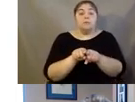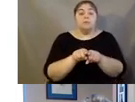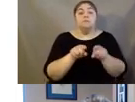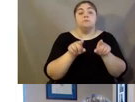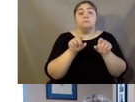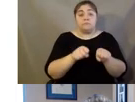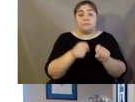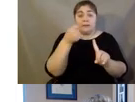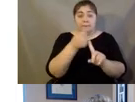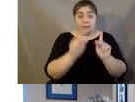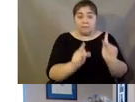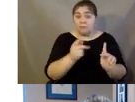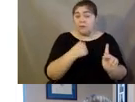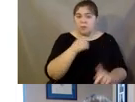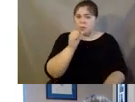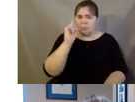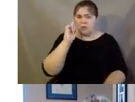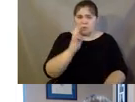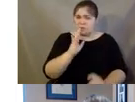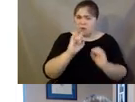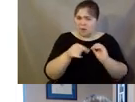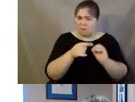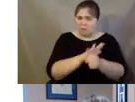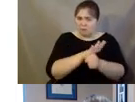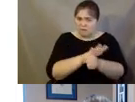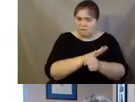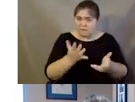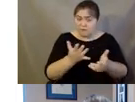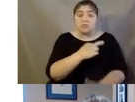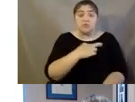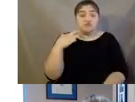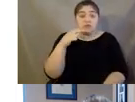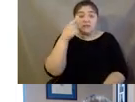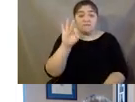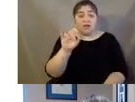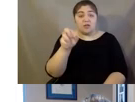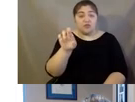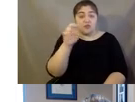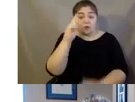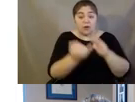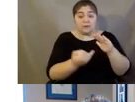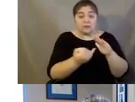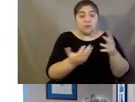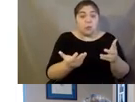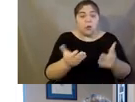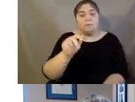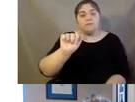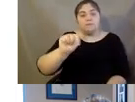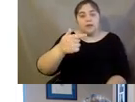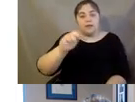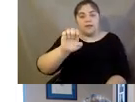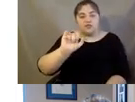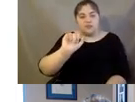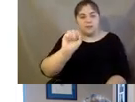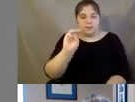impact people that I don't think we talk about enough, but is really one of the risk factors for isolation is ageism. And you can go to the next